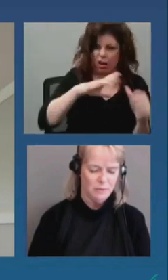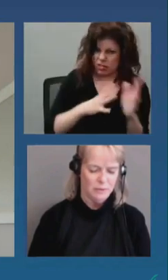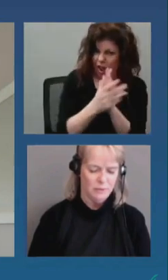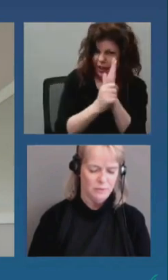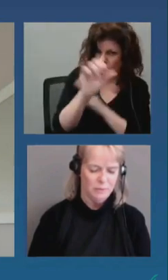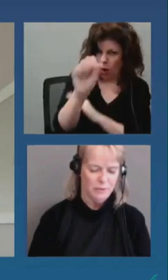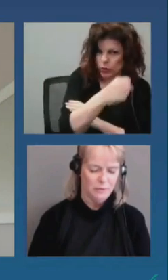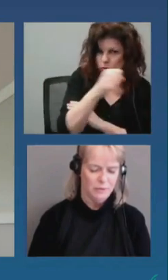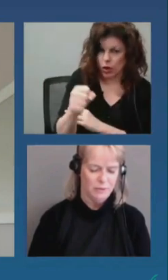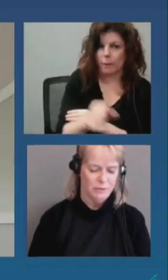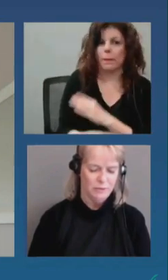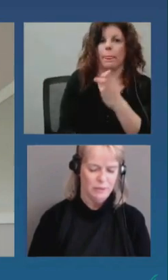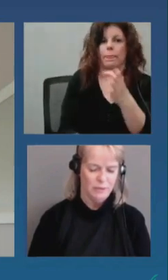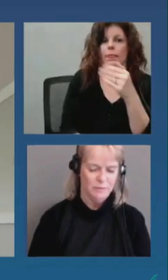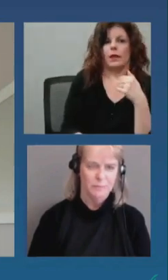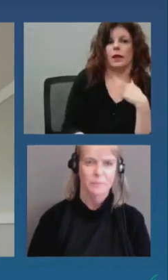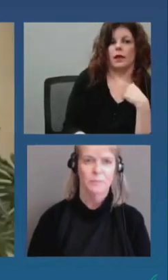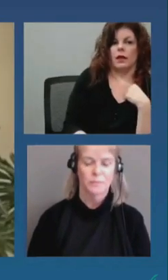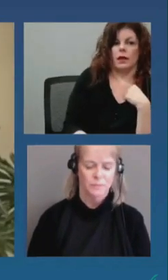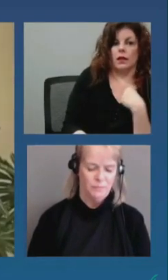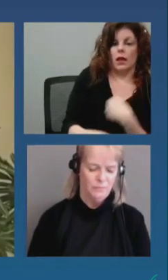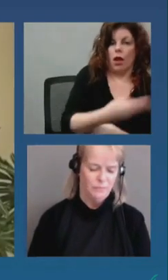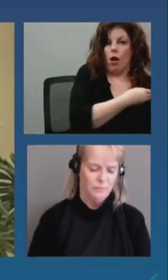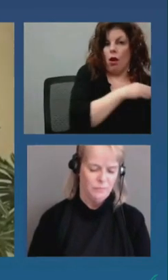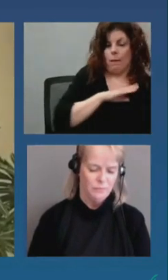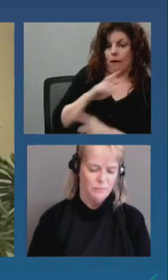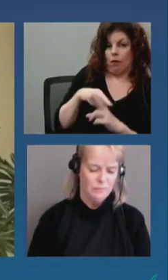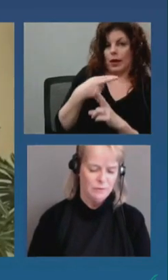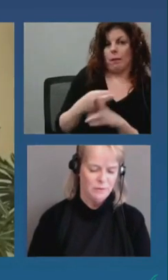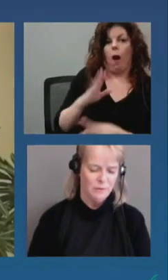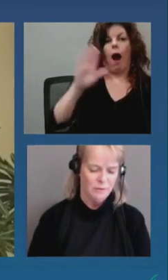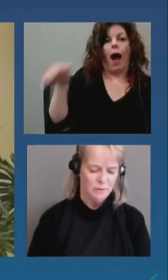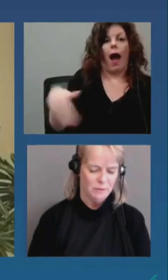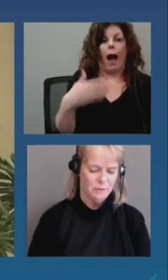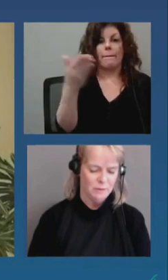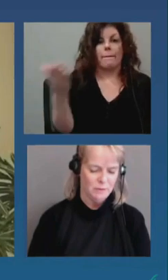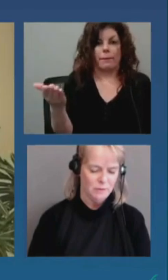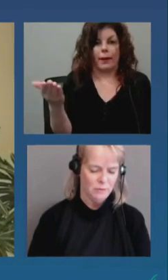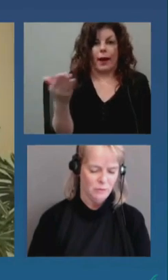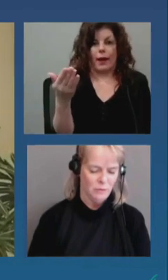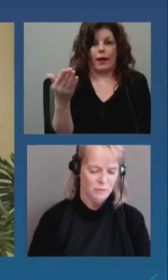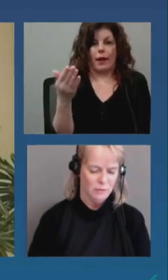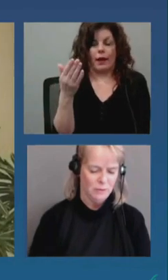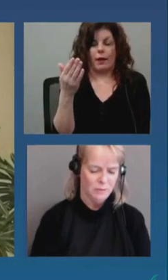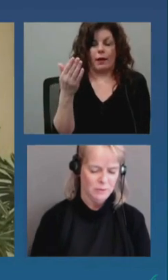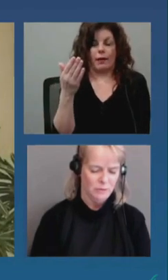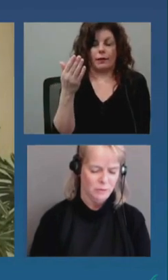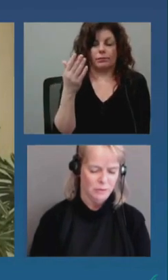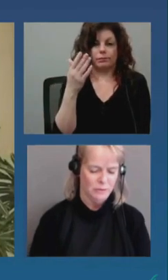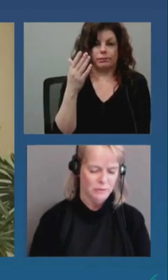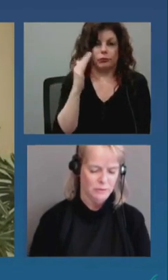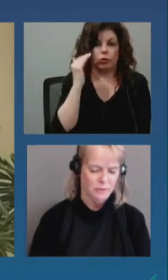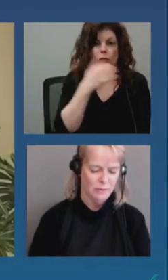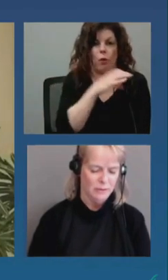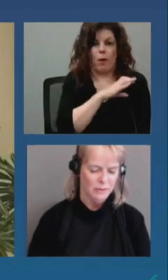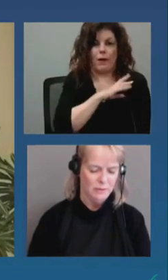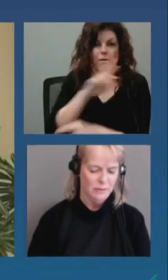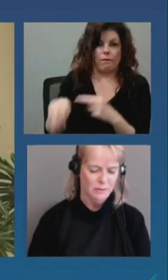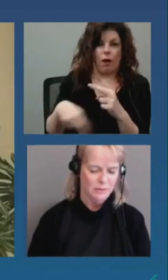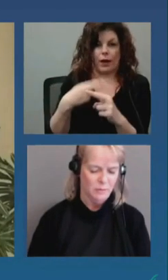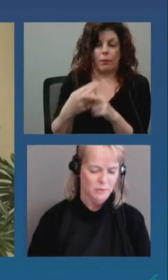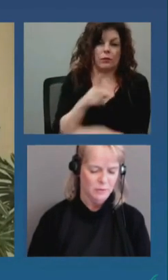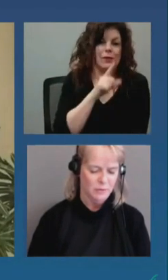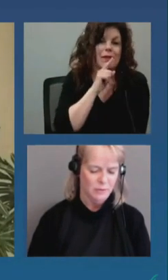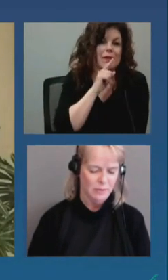Mais peut-être je vais répondre et peut-être Chief Slonley va ajouter une réponse. Certainement, c'est